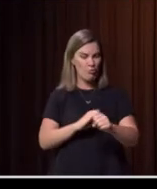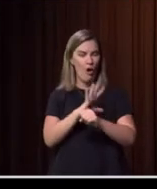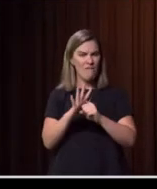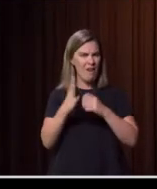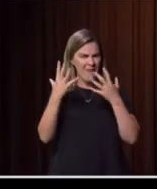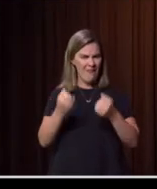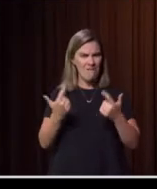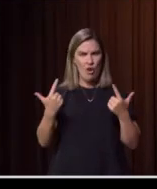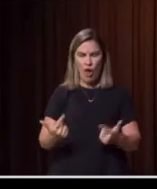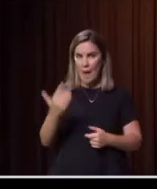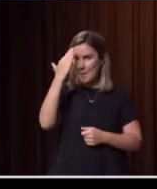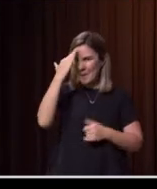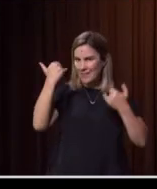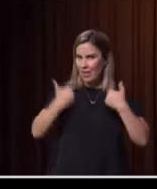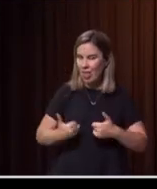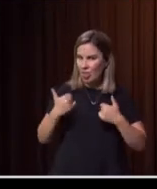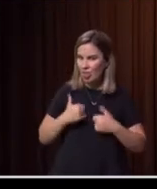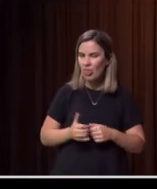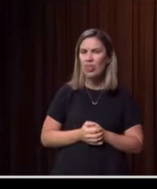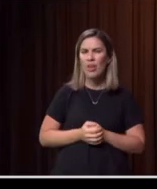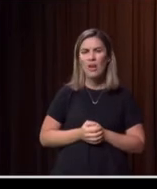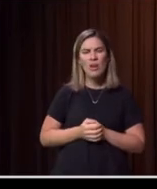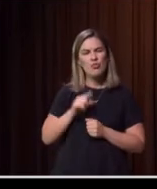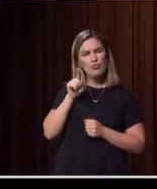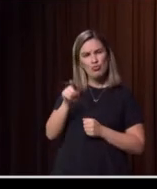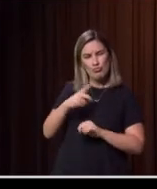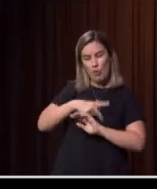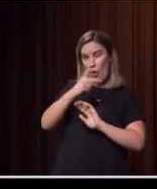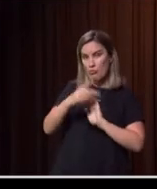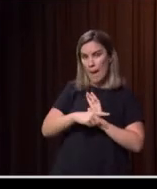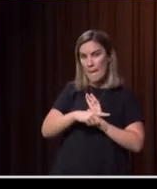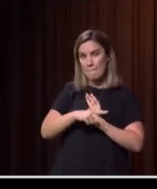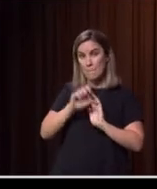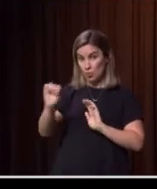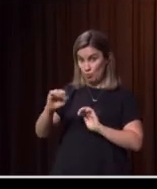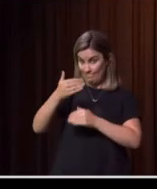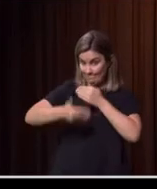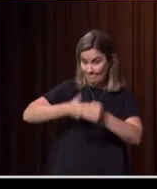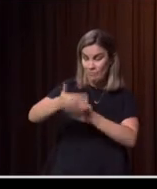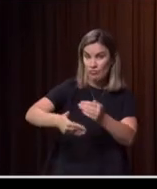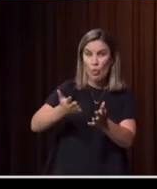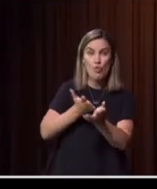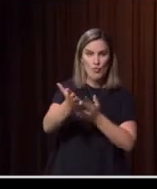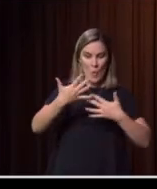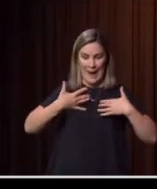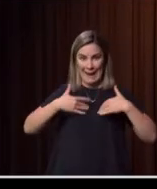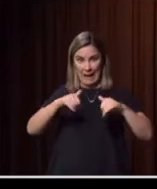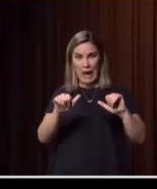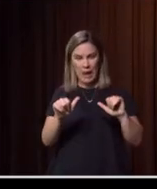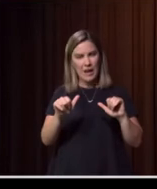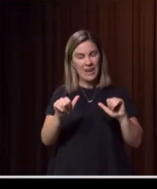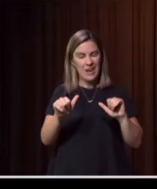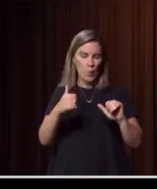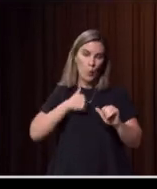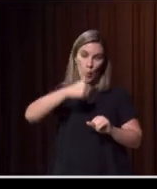of the programs that you're running in relation to hearing, healing, we, we still realise that it's going to take some people